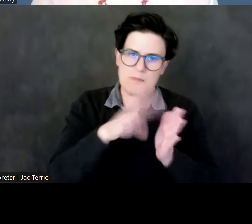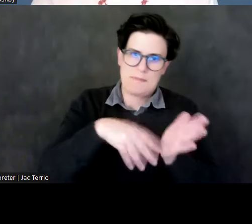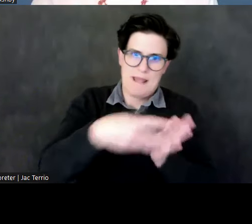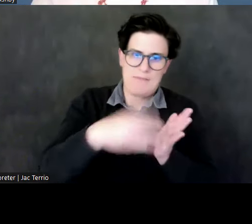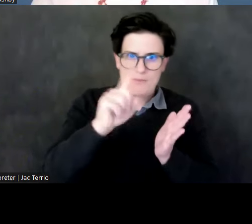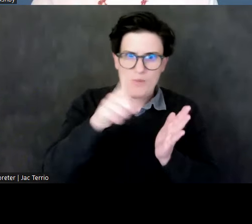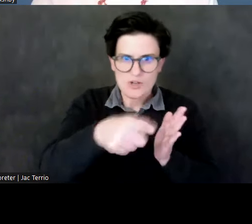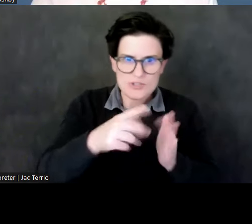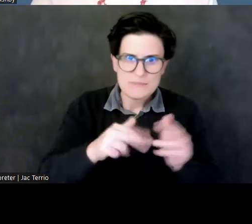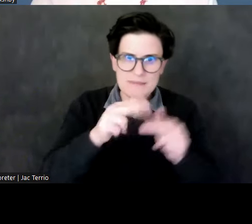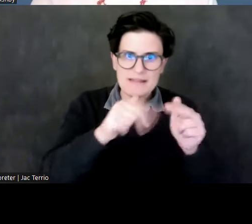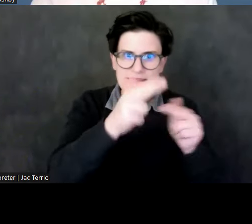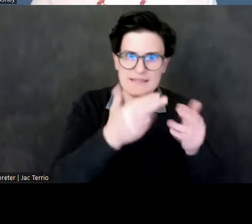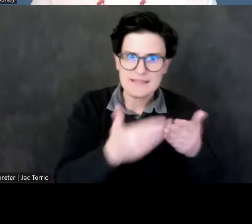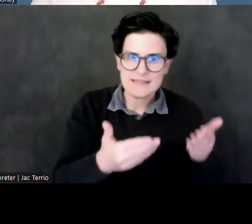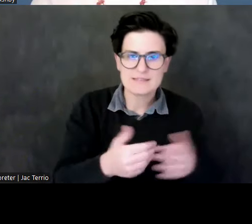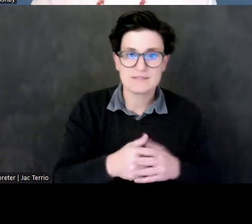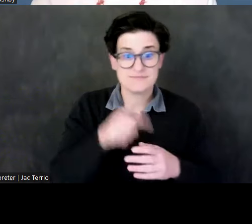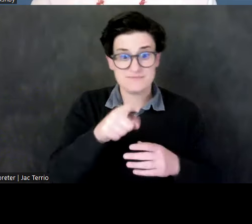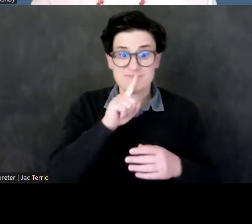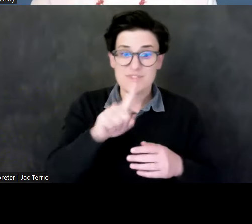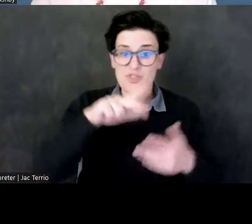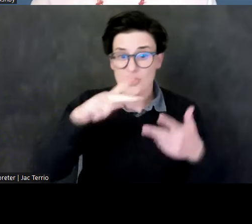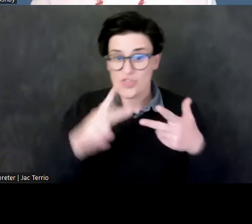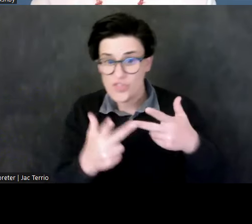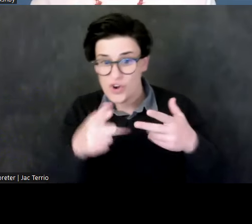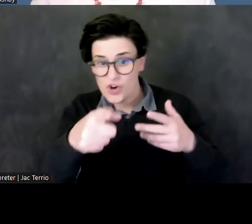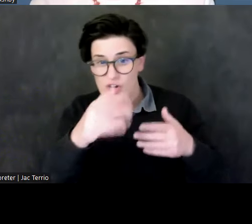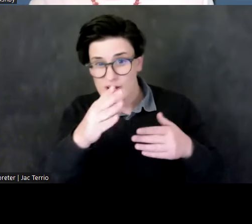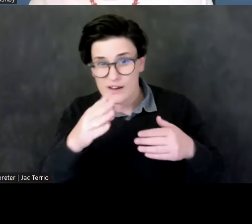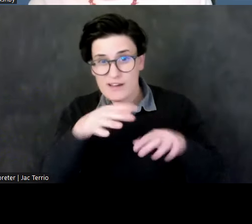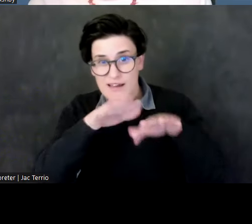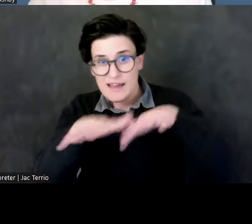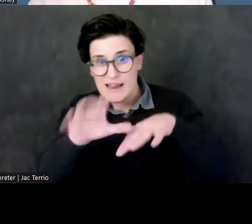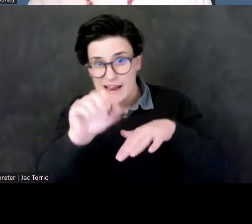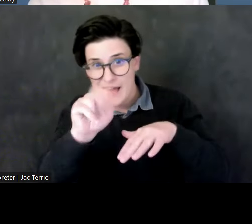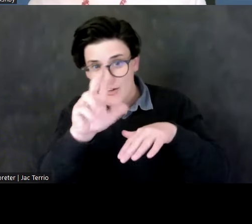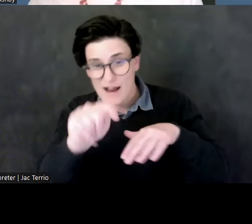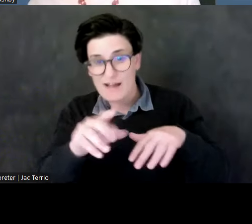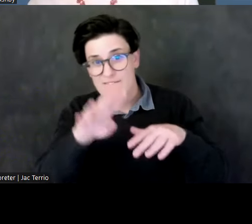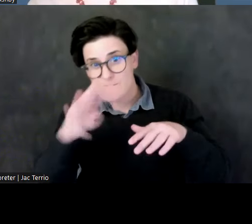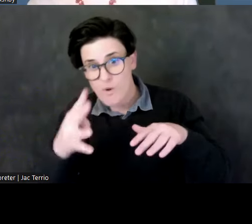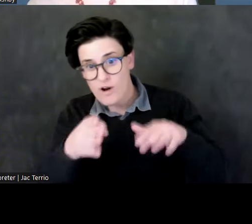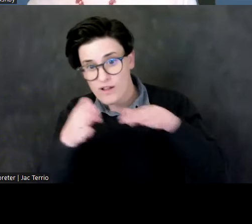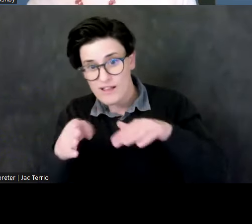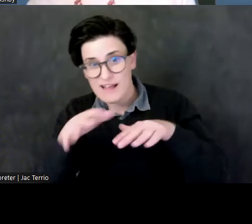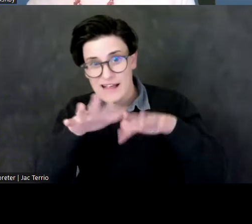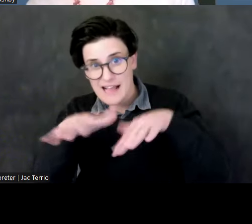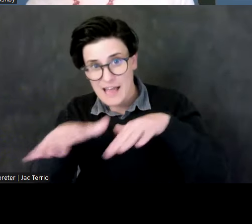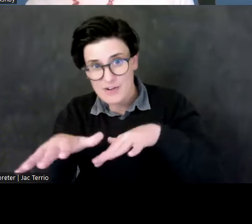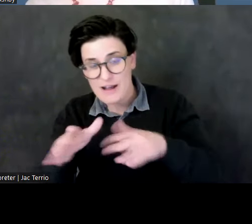And just to get you situated, this is the third cataract here, the fourth cataract here, and